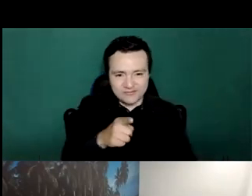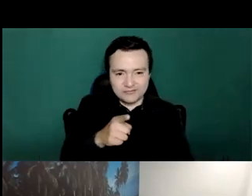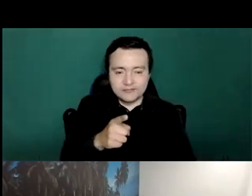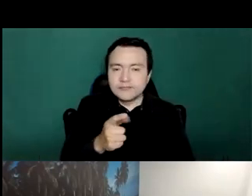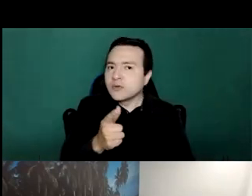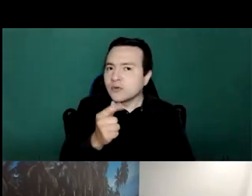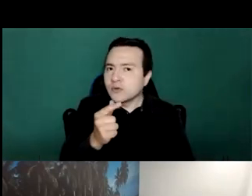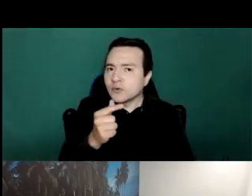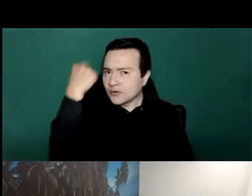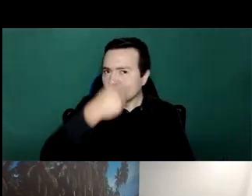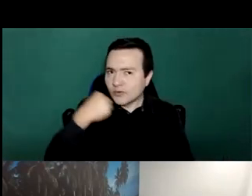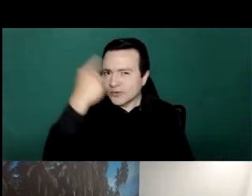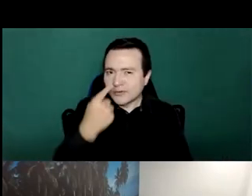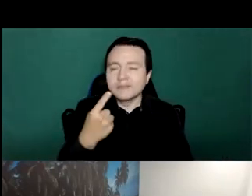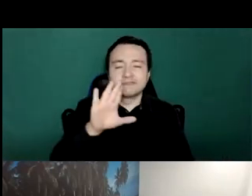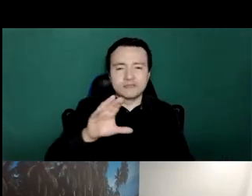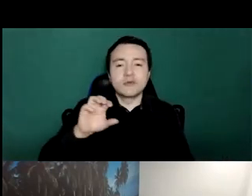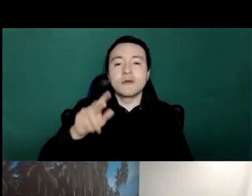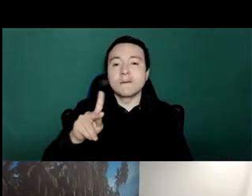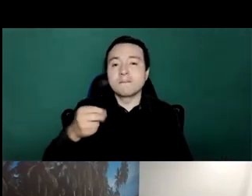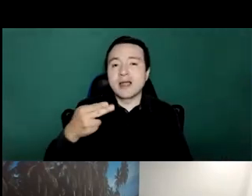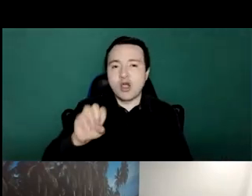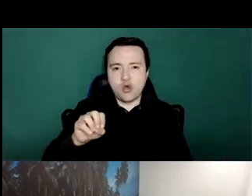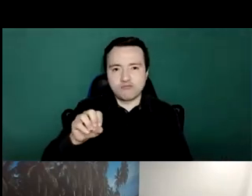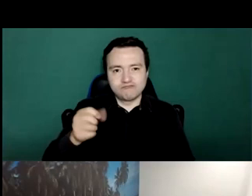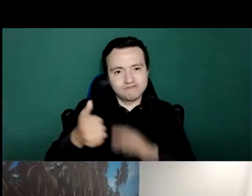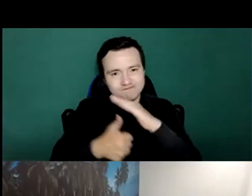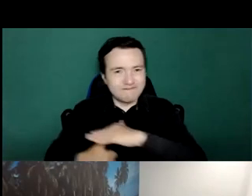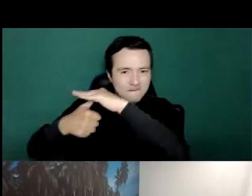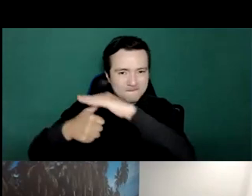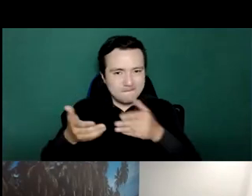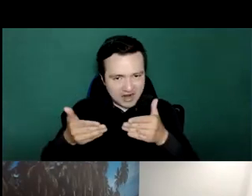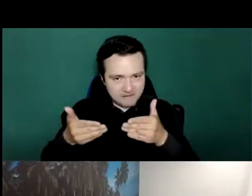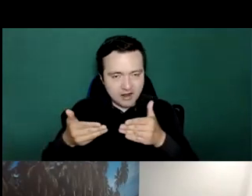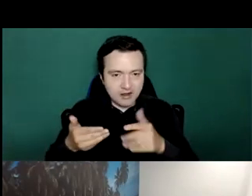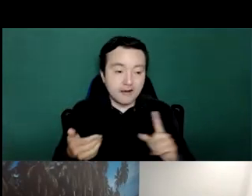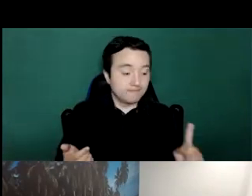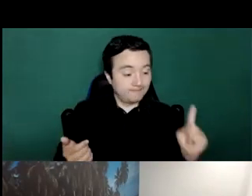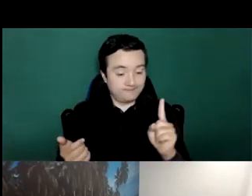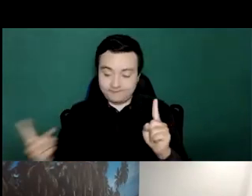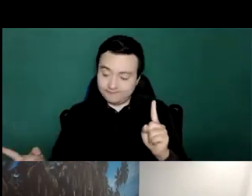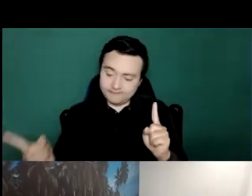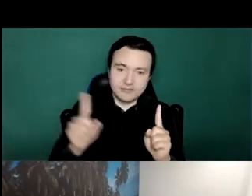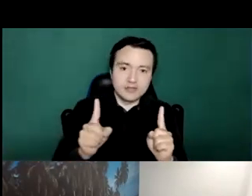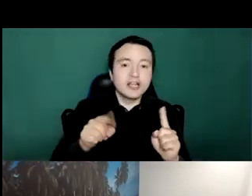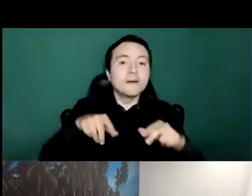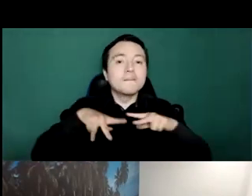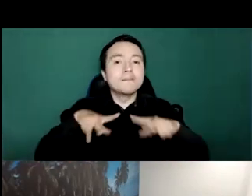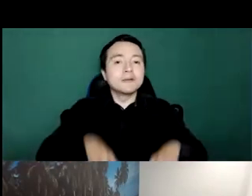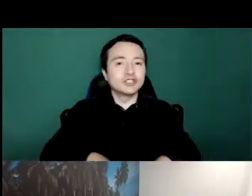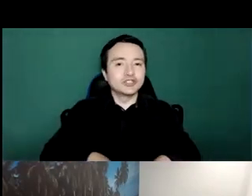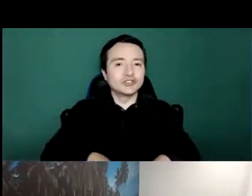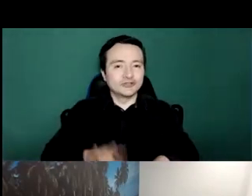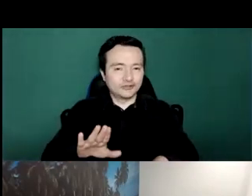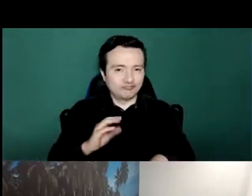this is uh the panamanian pajo director and the minister of health meeting in a working meeting